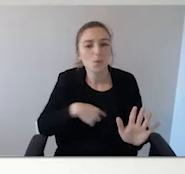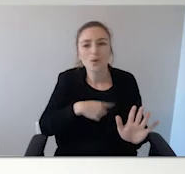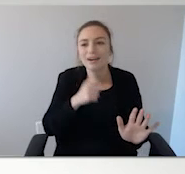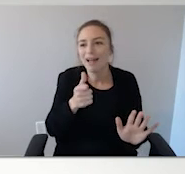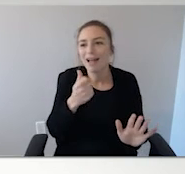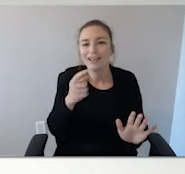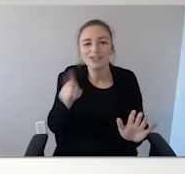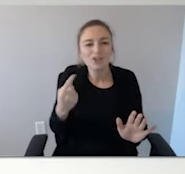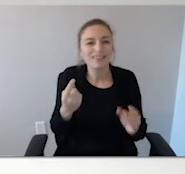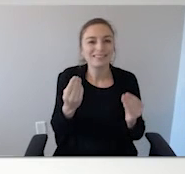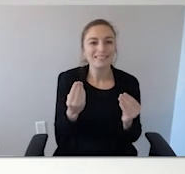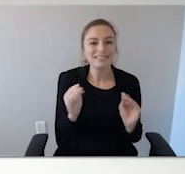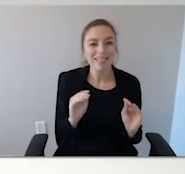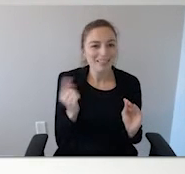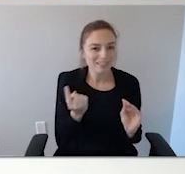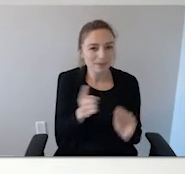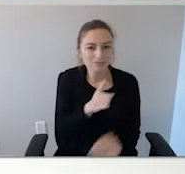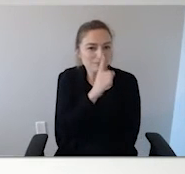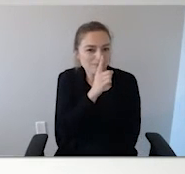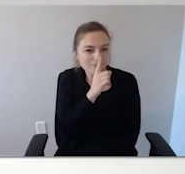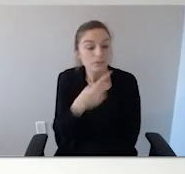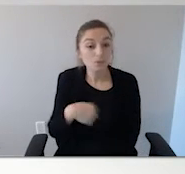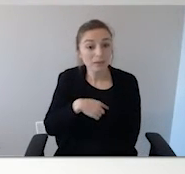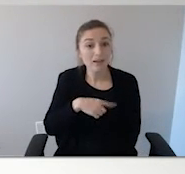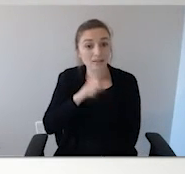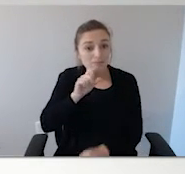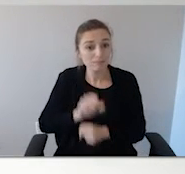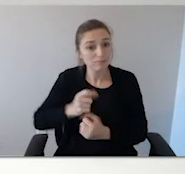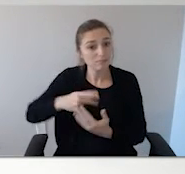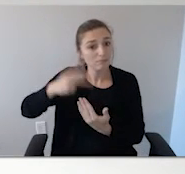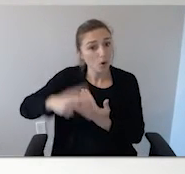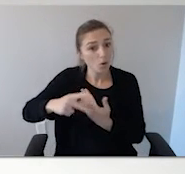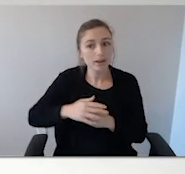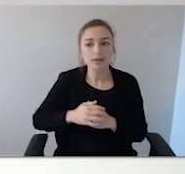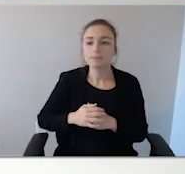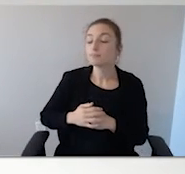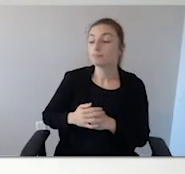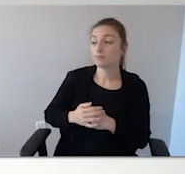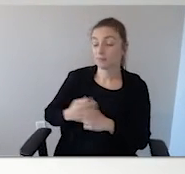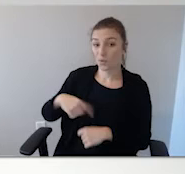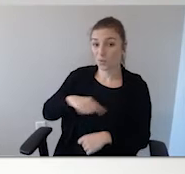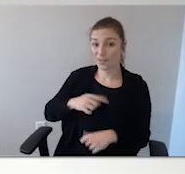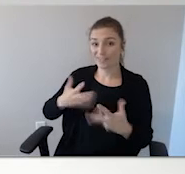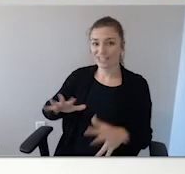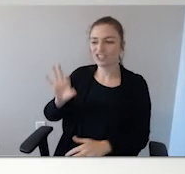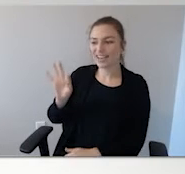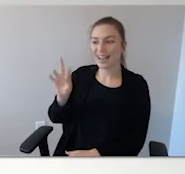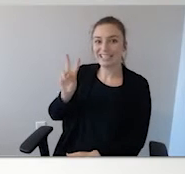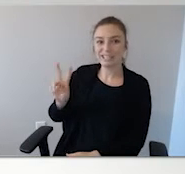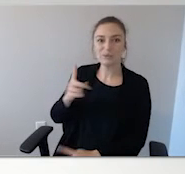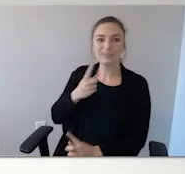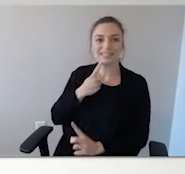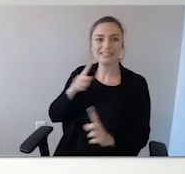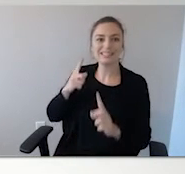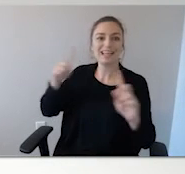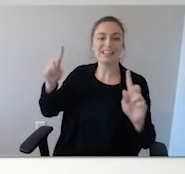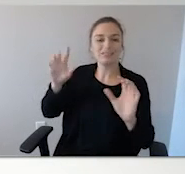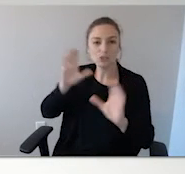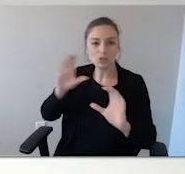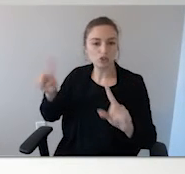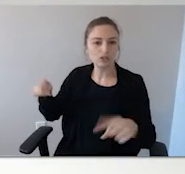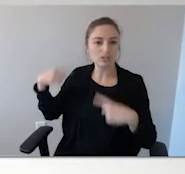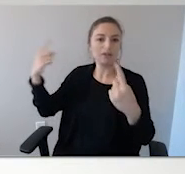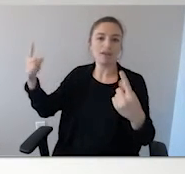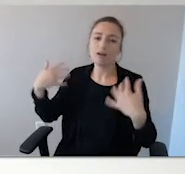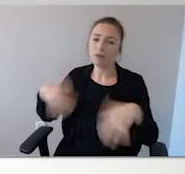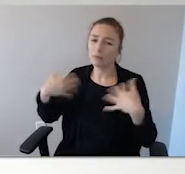a vendor or something. We're a program. We have had 92 successful searches. It's a great feeling.